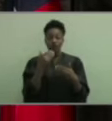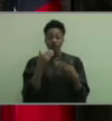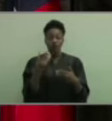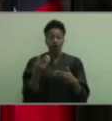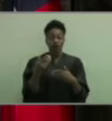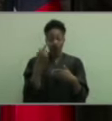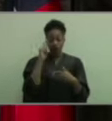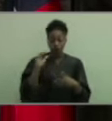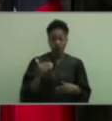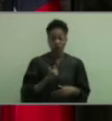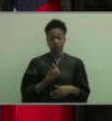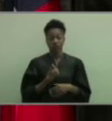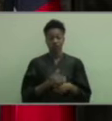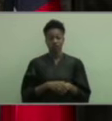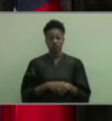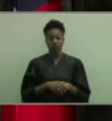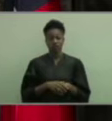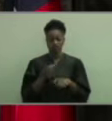times.